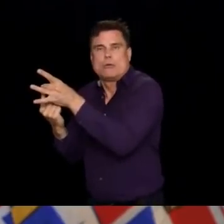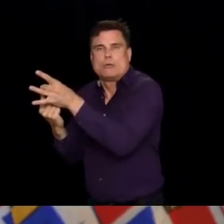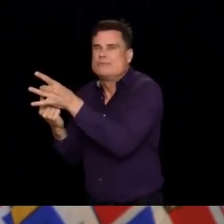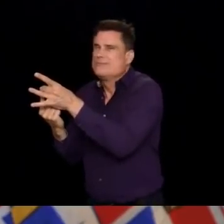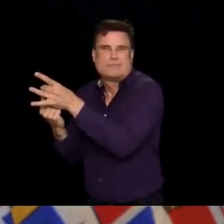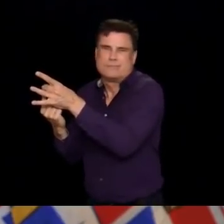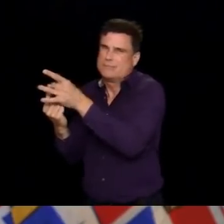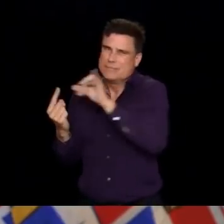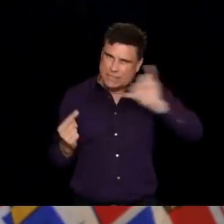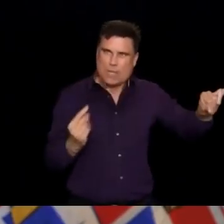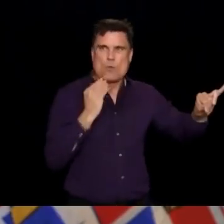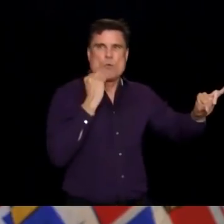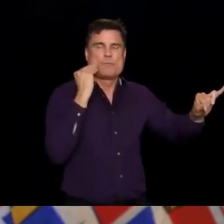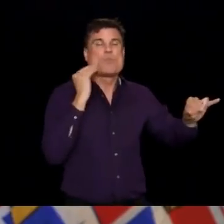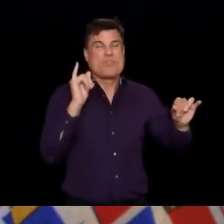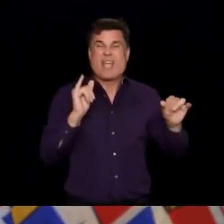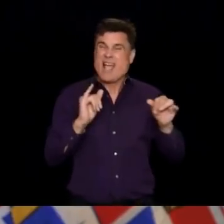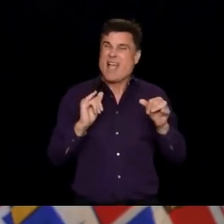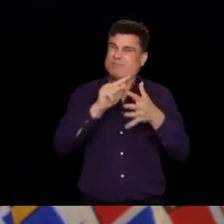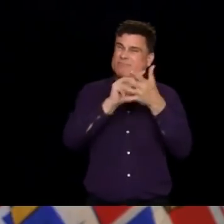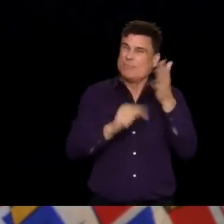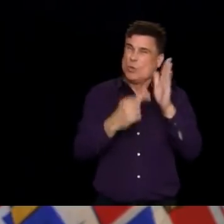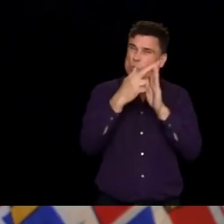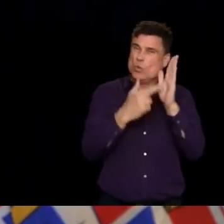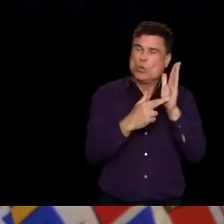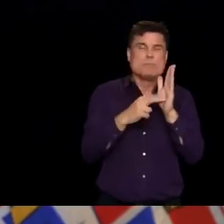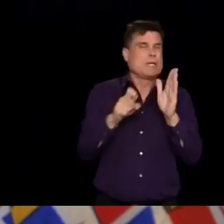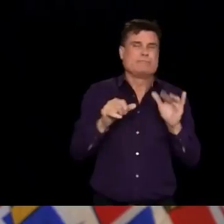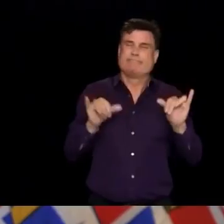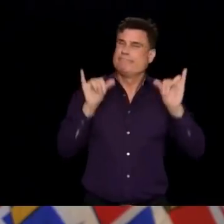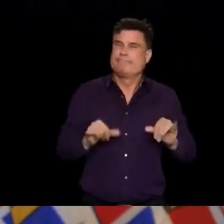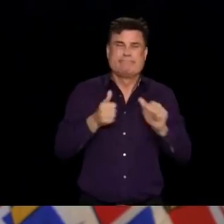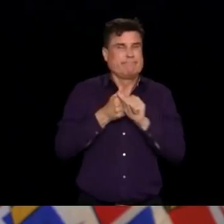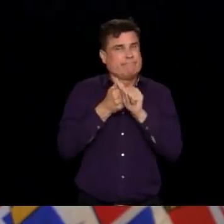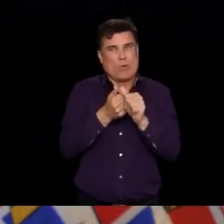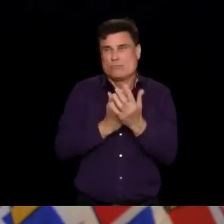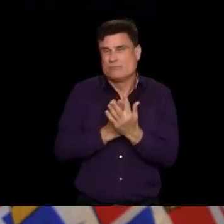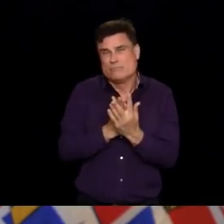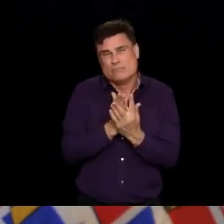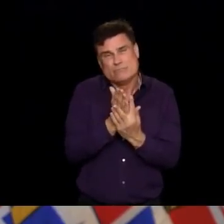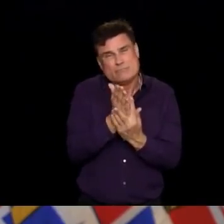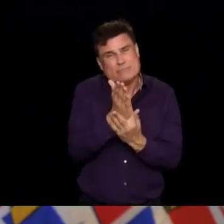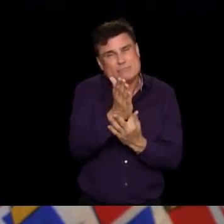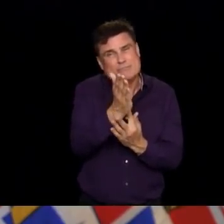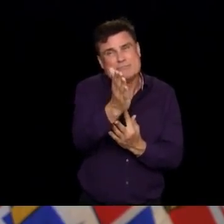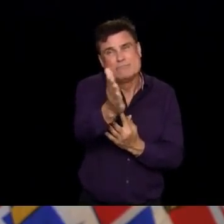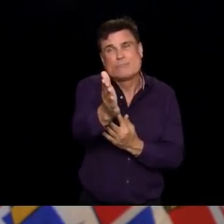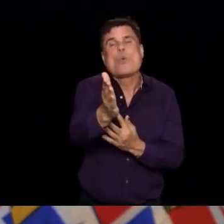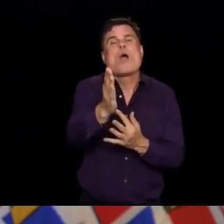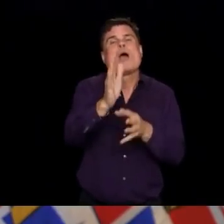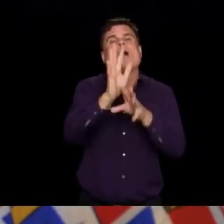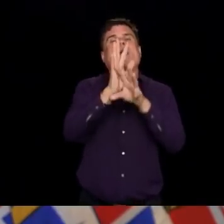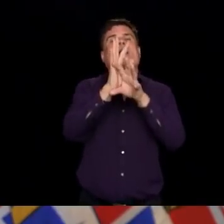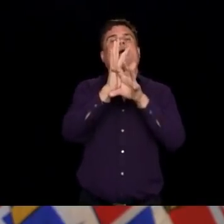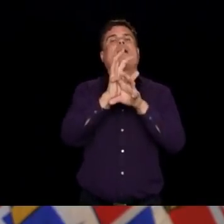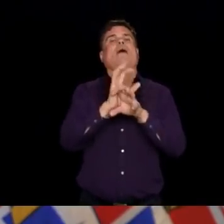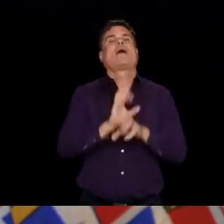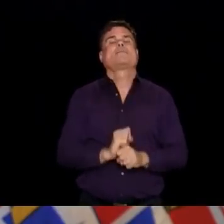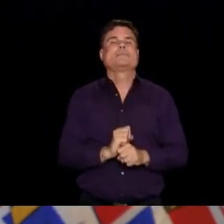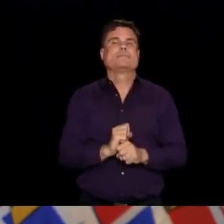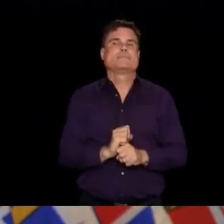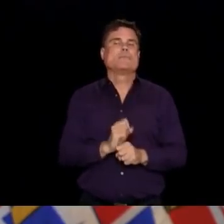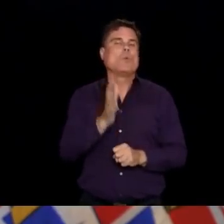we have an effective treatment or vaccine, this is where we have to find our balance. Doing the things that we have put in place in our